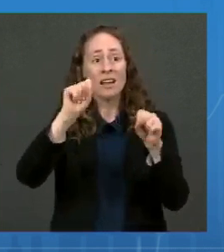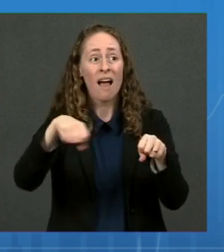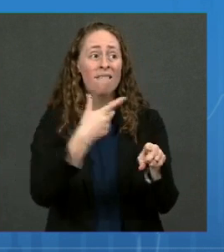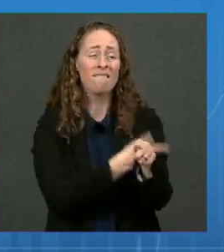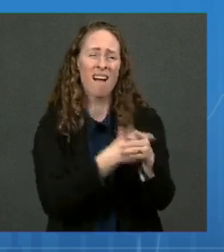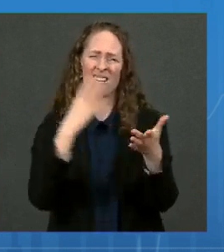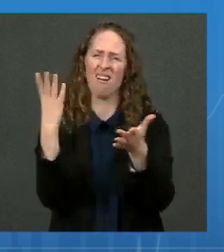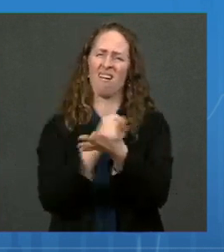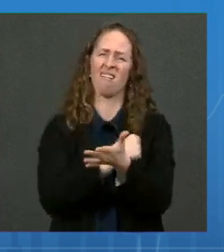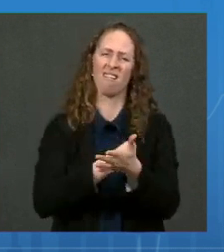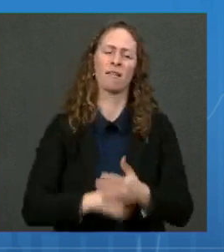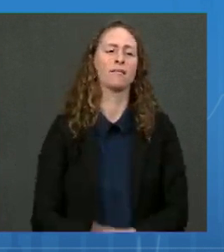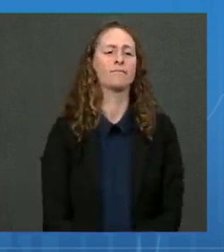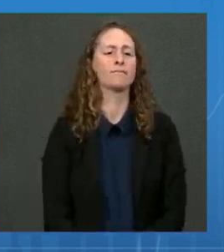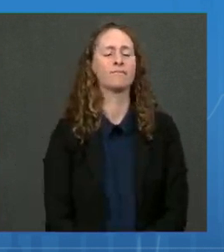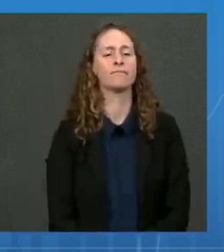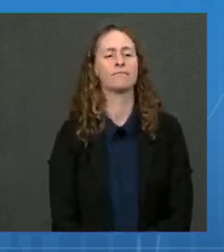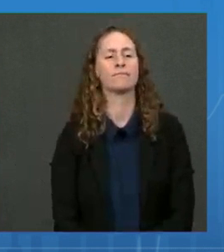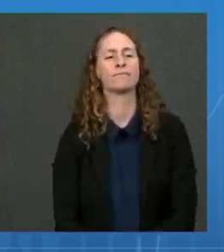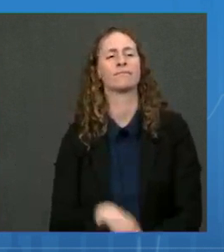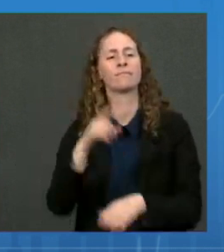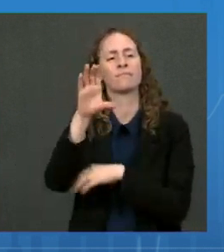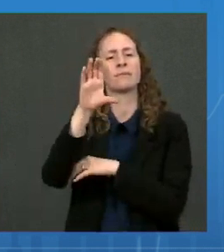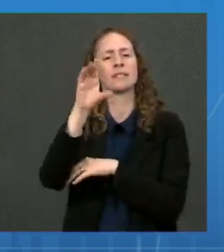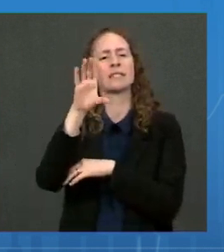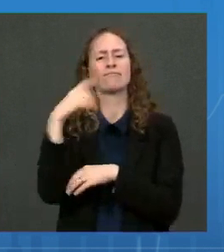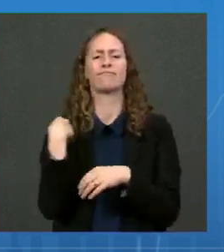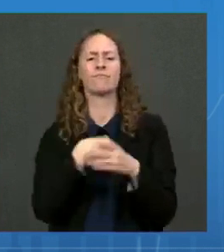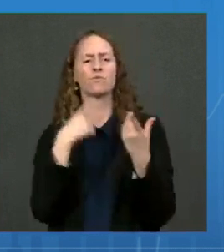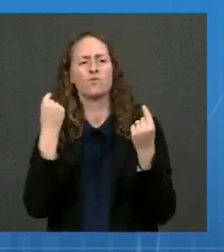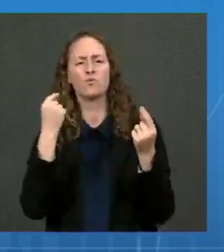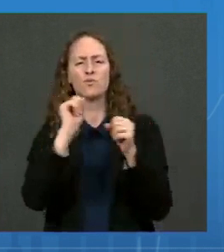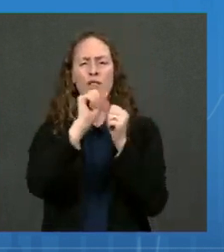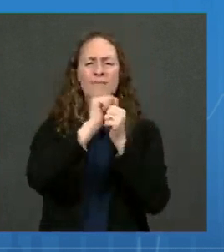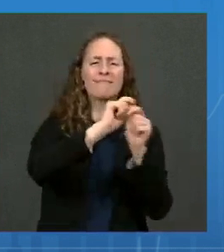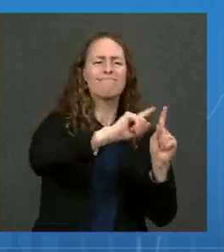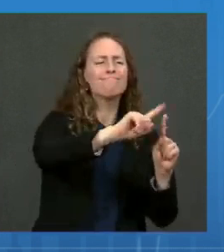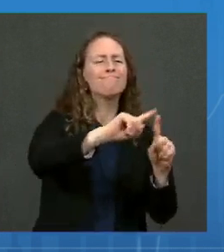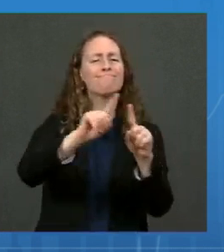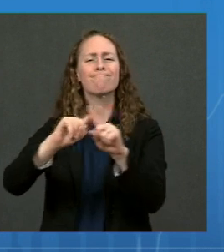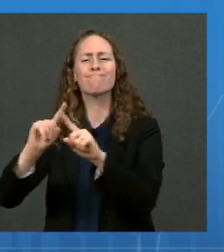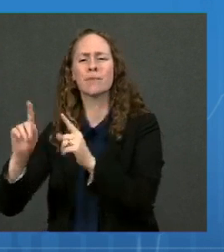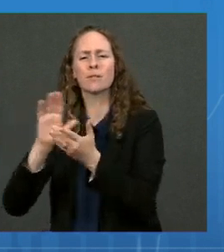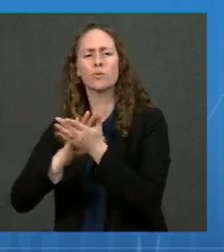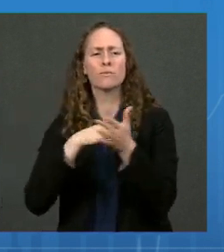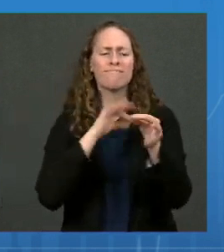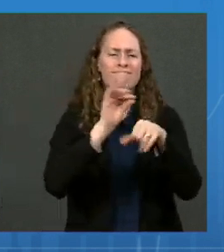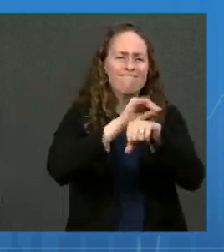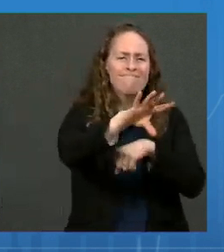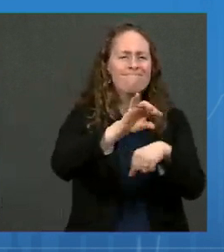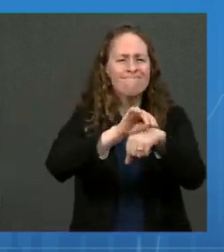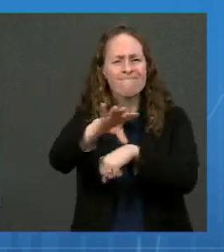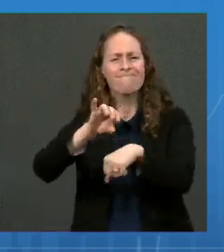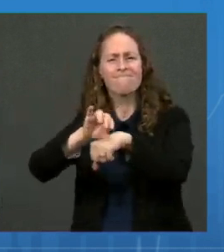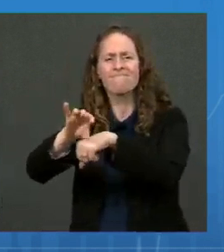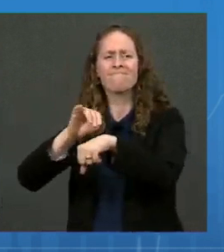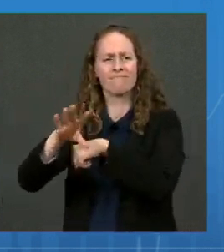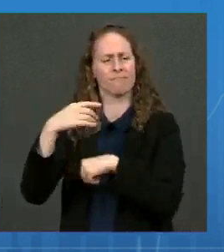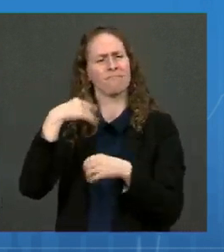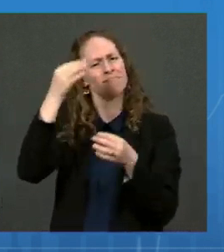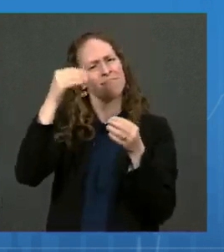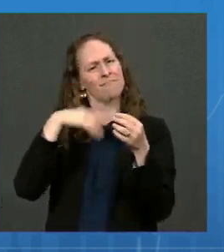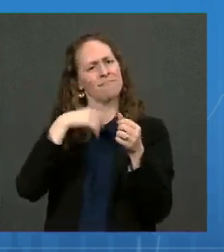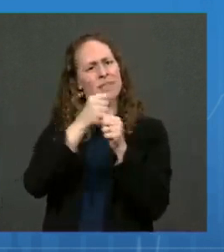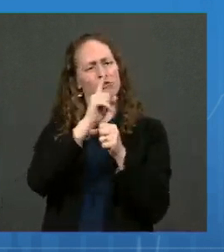closely with school districts across the country to continue to demonstrate the importance of implementing layered prevention strategies in schools.